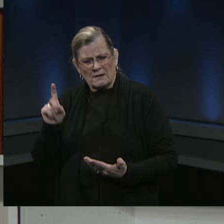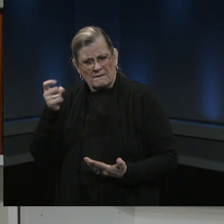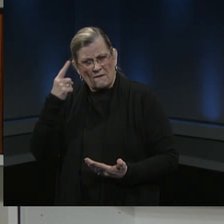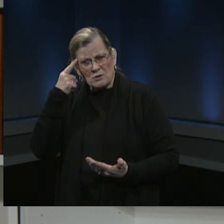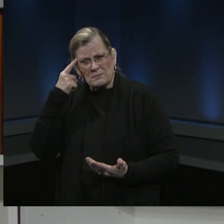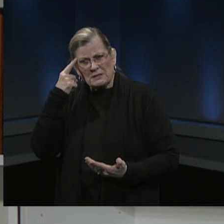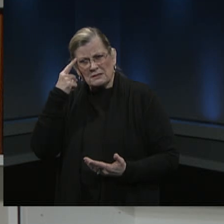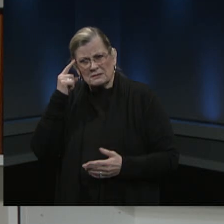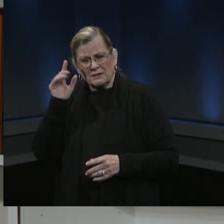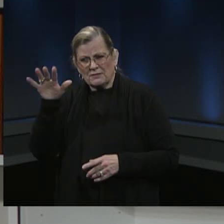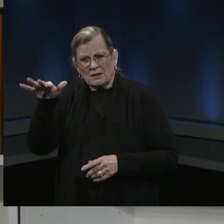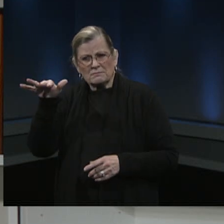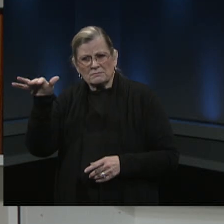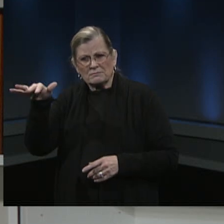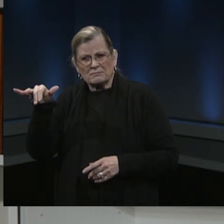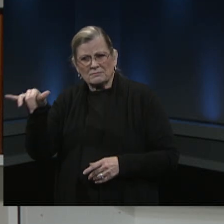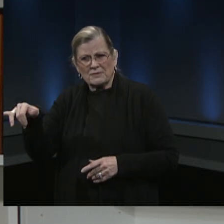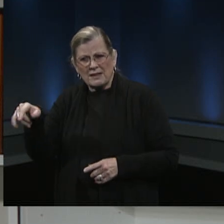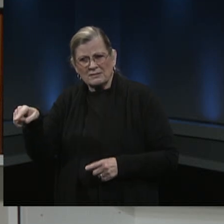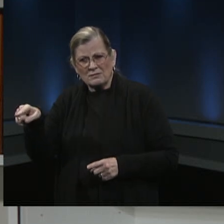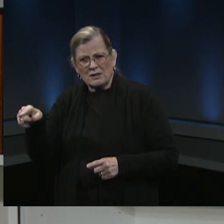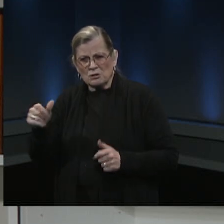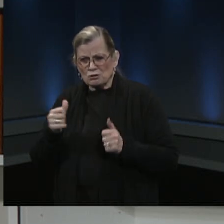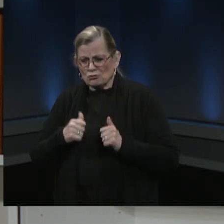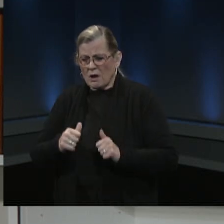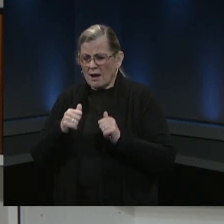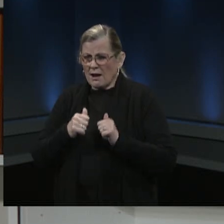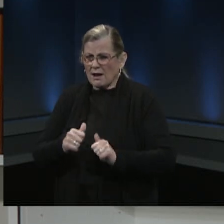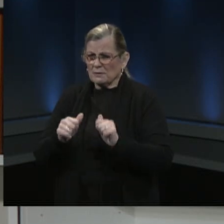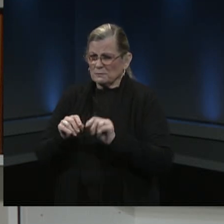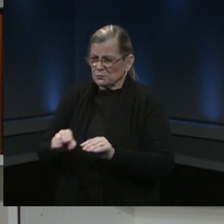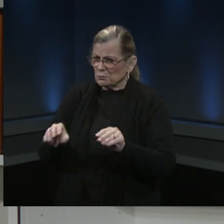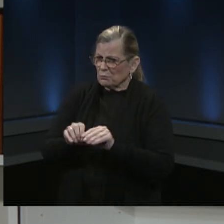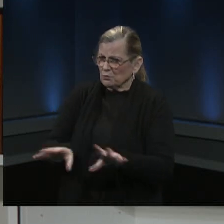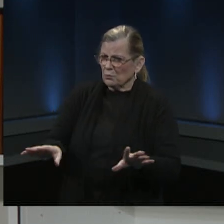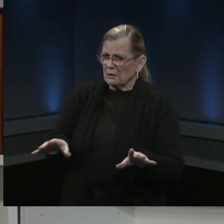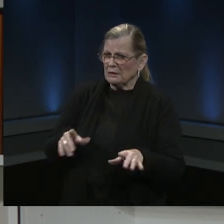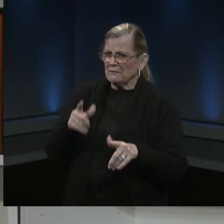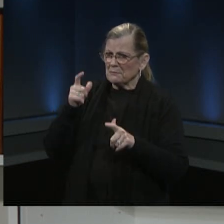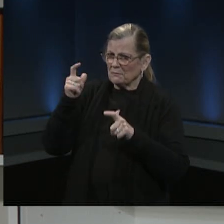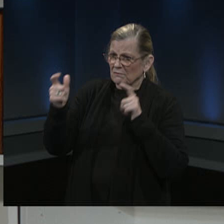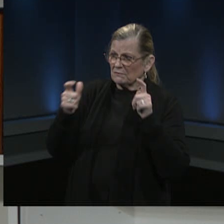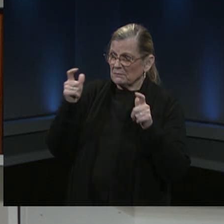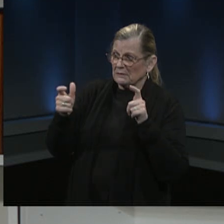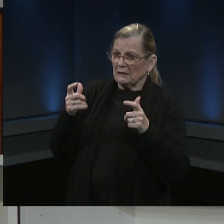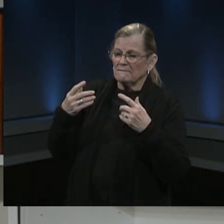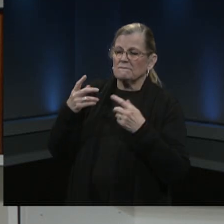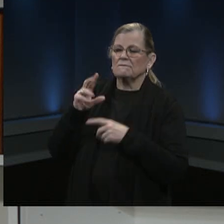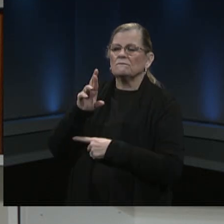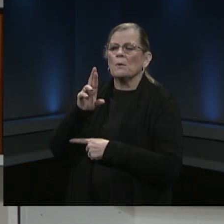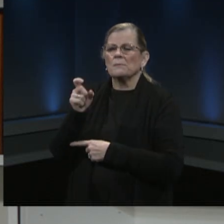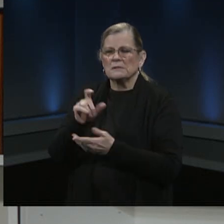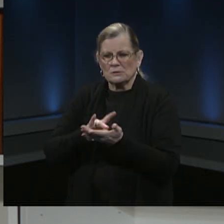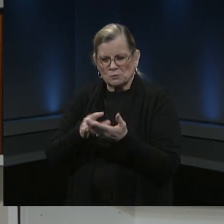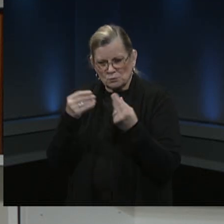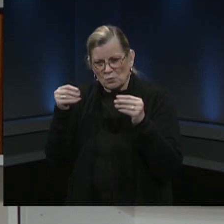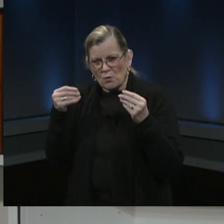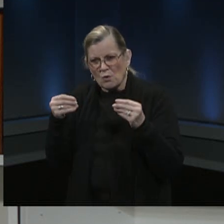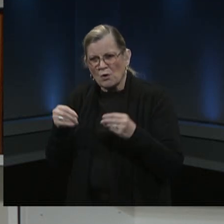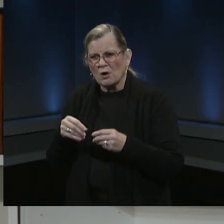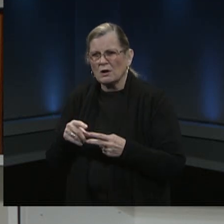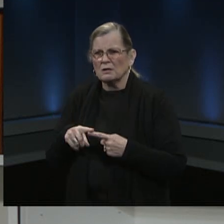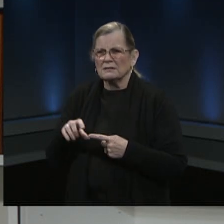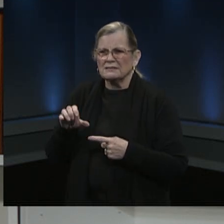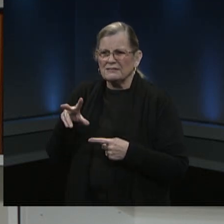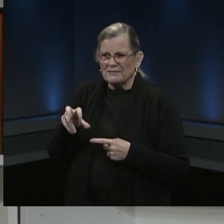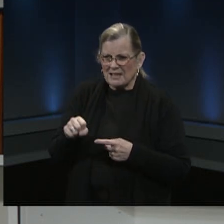sharing the vaccination through large pharmacies we've heard this cvs walgreens do you have any information from the health department